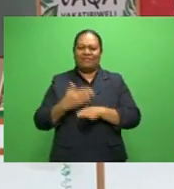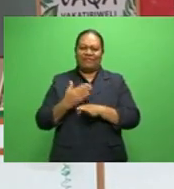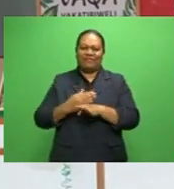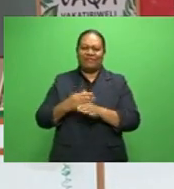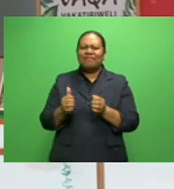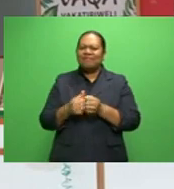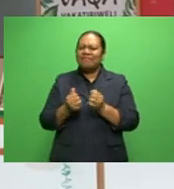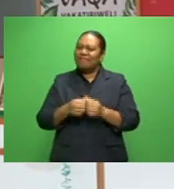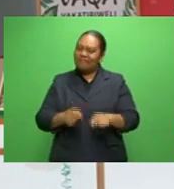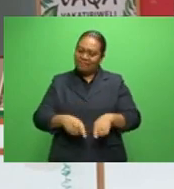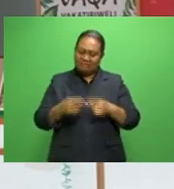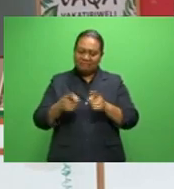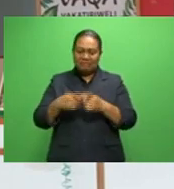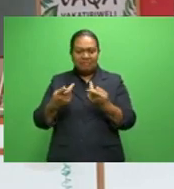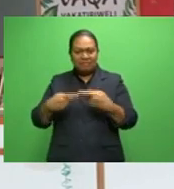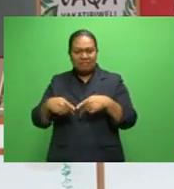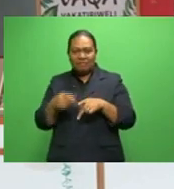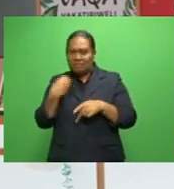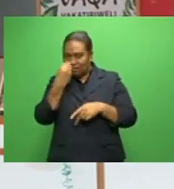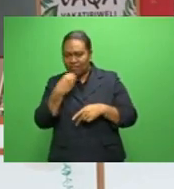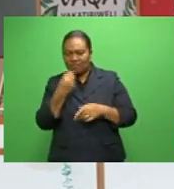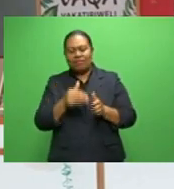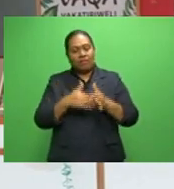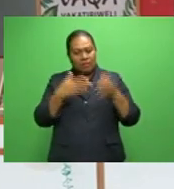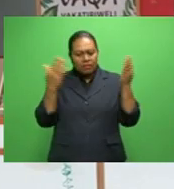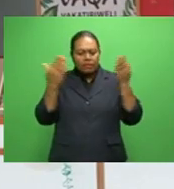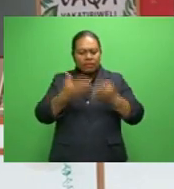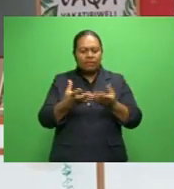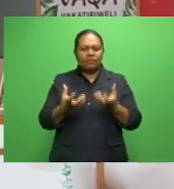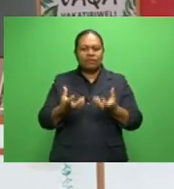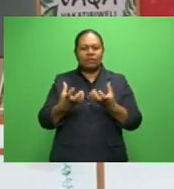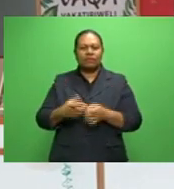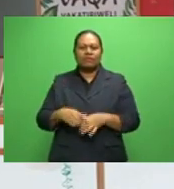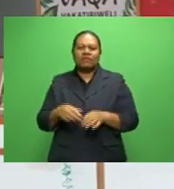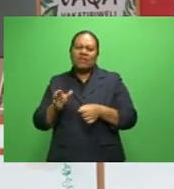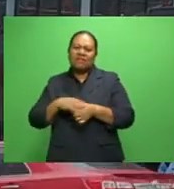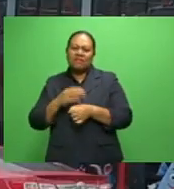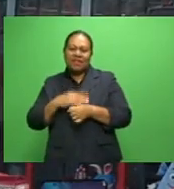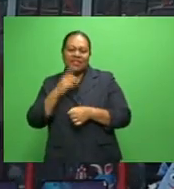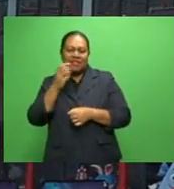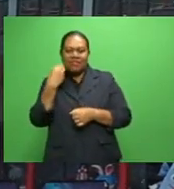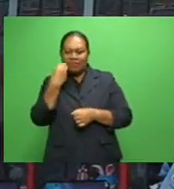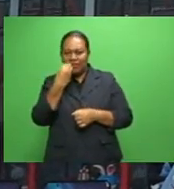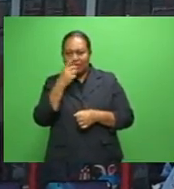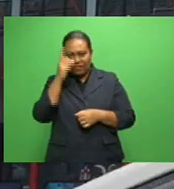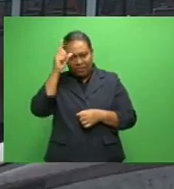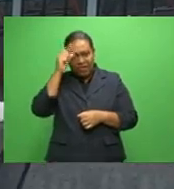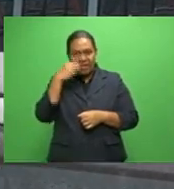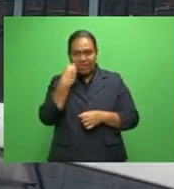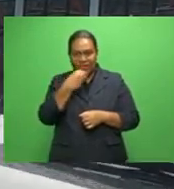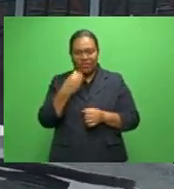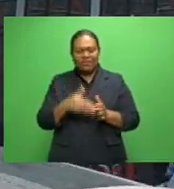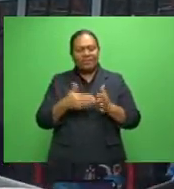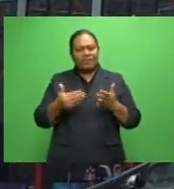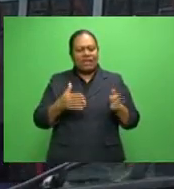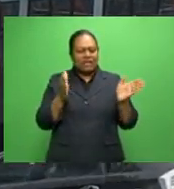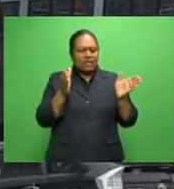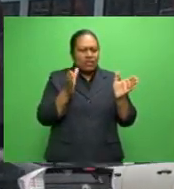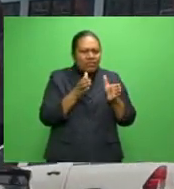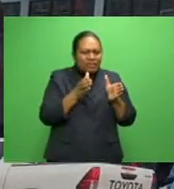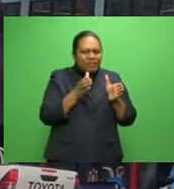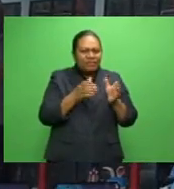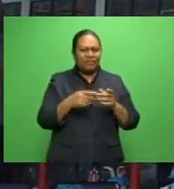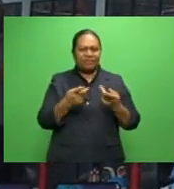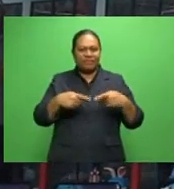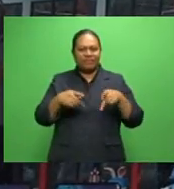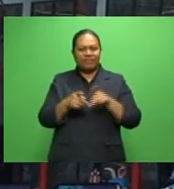business has challenged us to focus on cooking and recreating authentic Fijian food. The Damoda Plaza is the smaller model of the sister